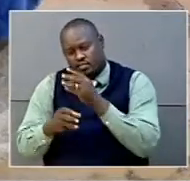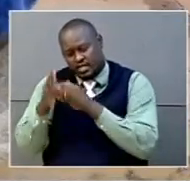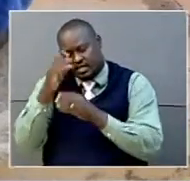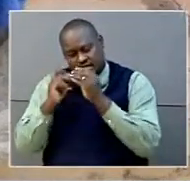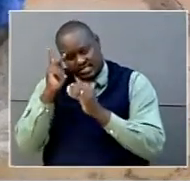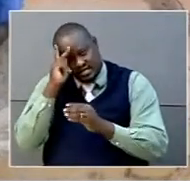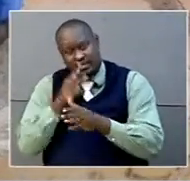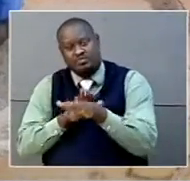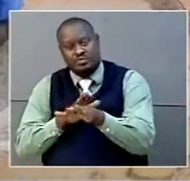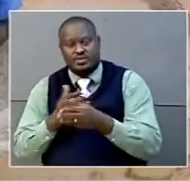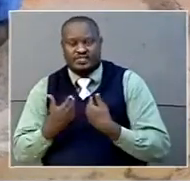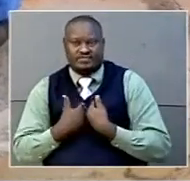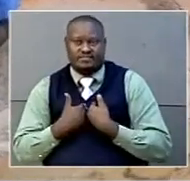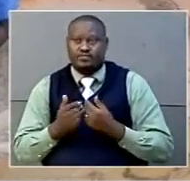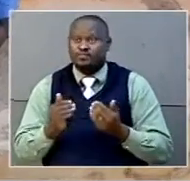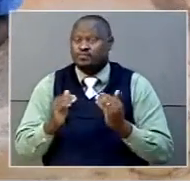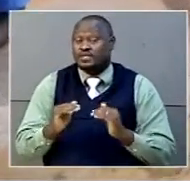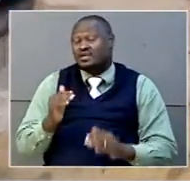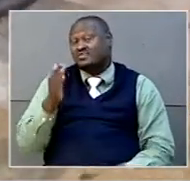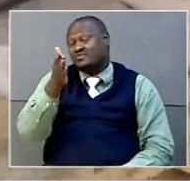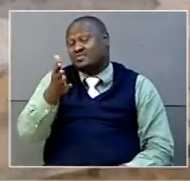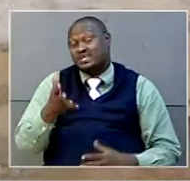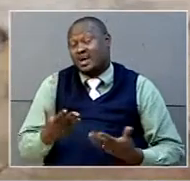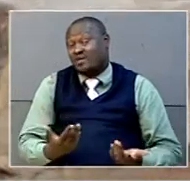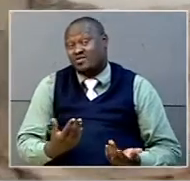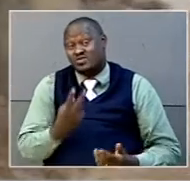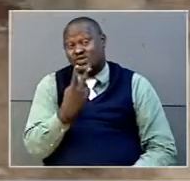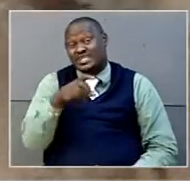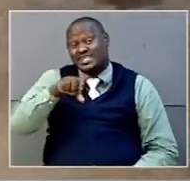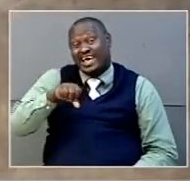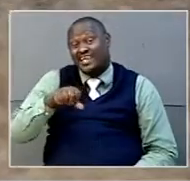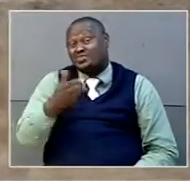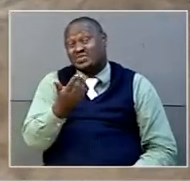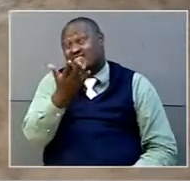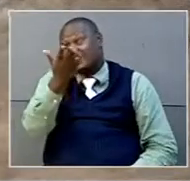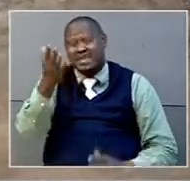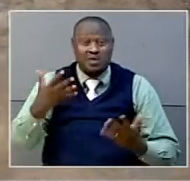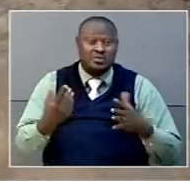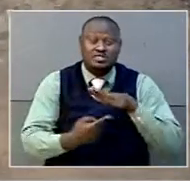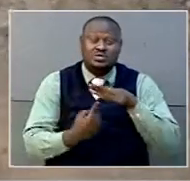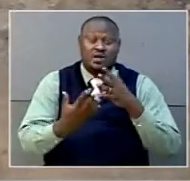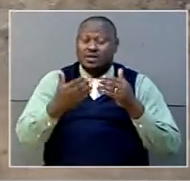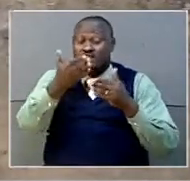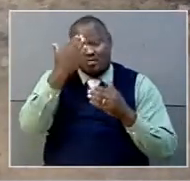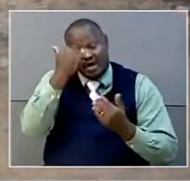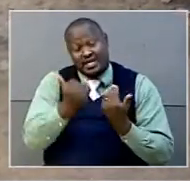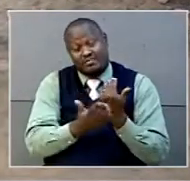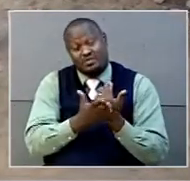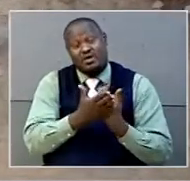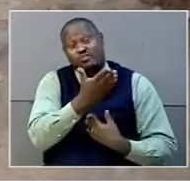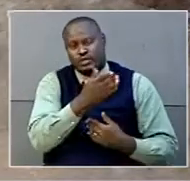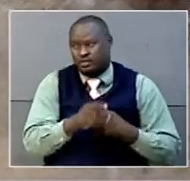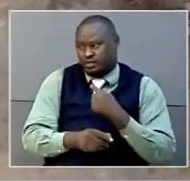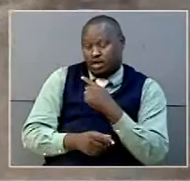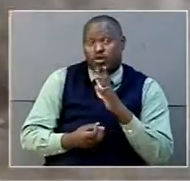However, the future is bleak for a tot of 29 other children under care of the center. The founder and